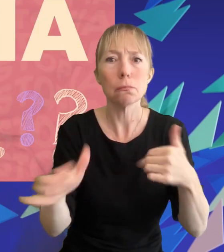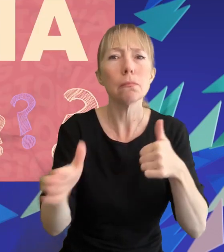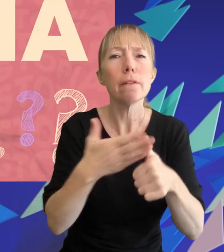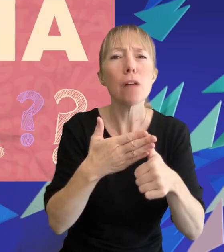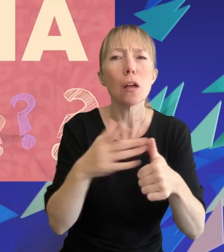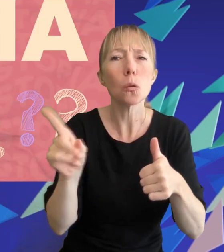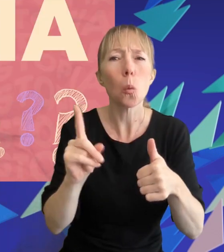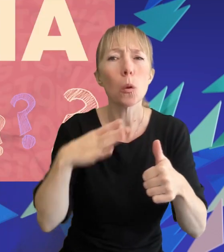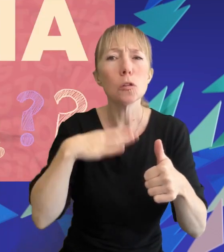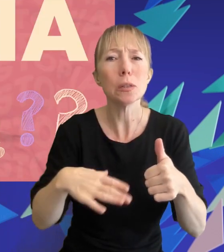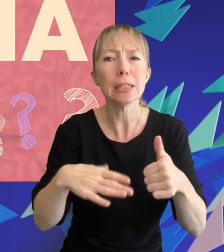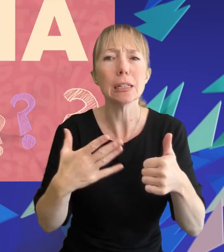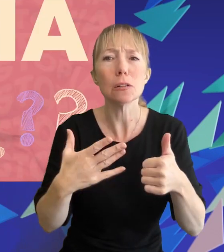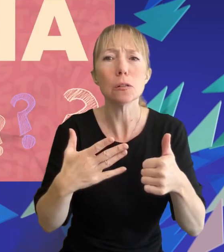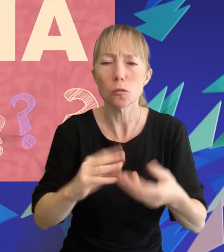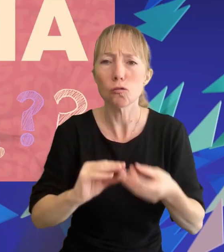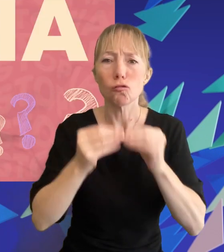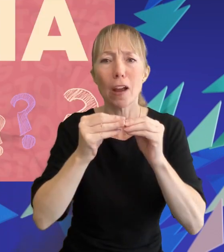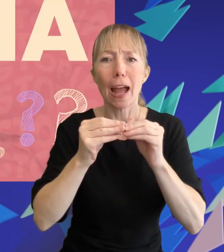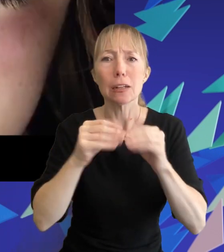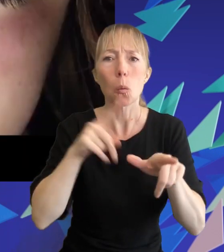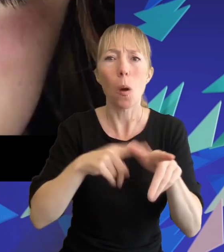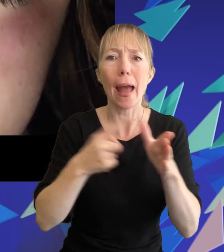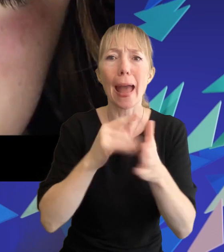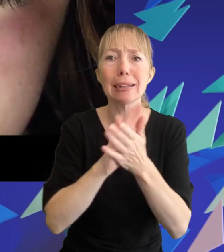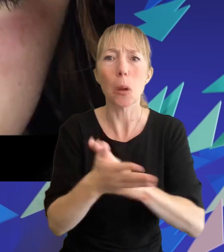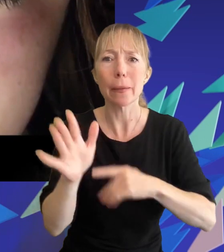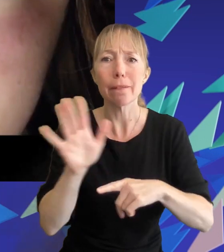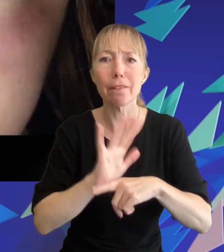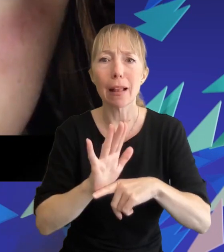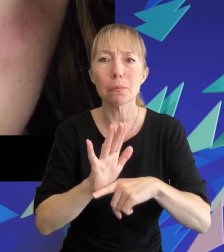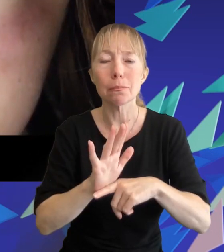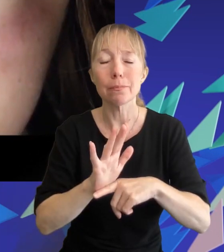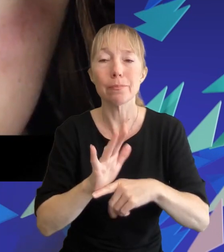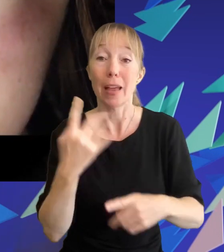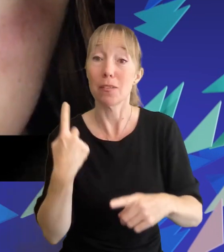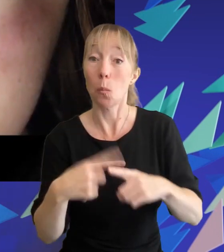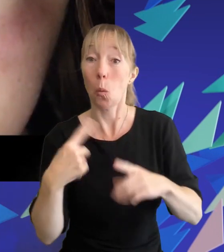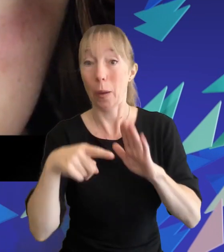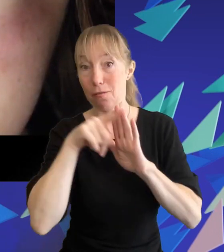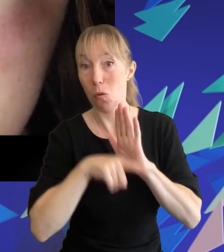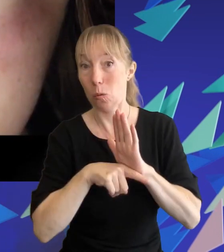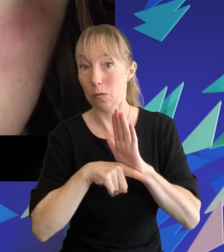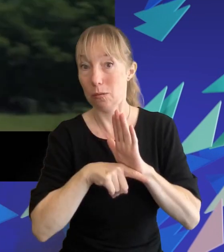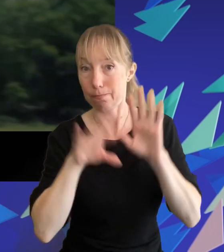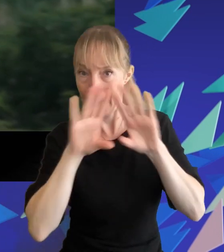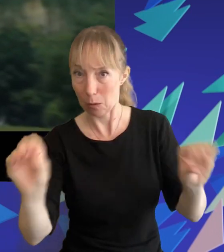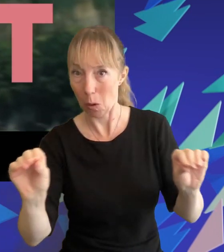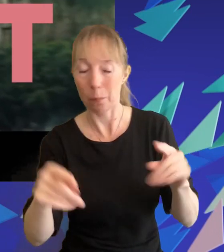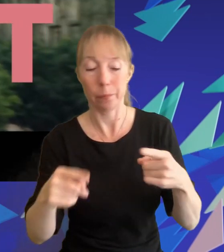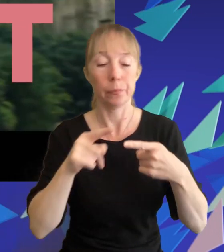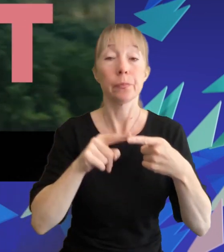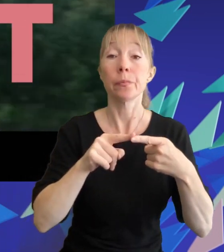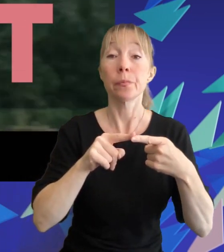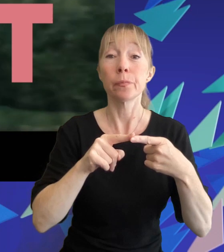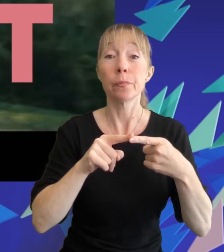ingredients are needed to make a ya dystopian film well here are some of the quickfire rules of the genre you need